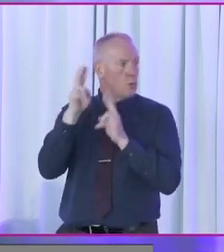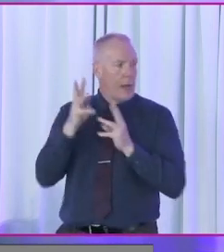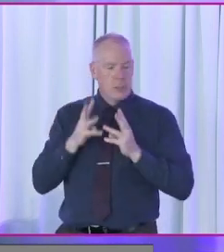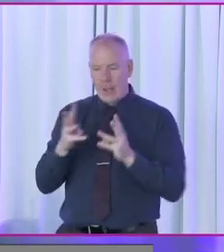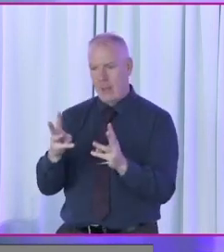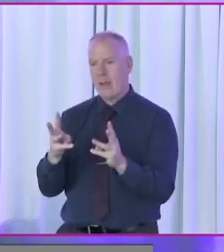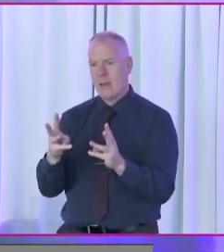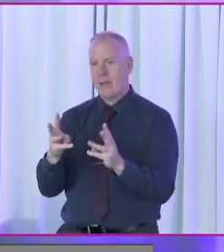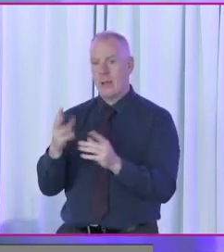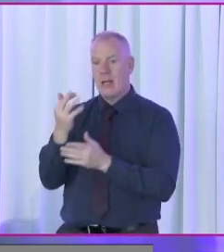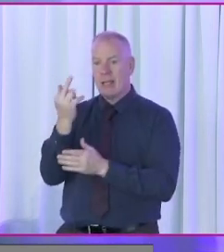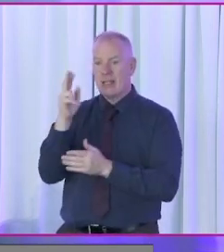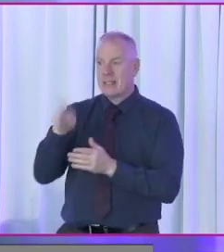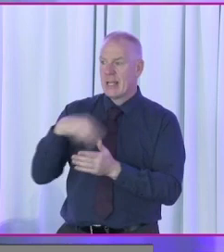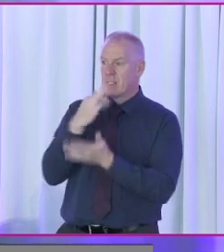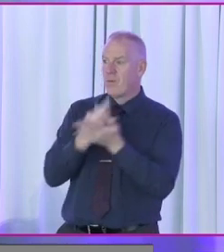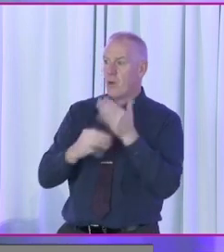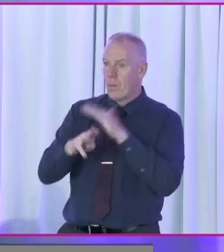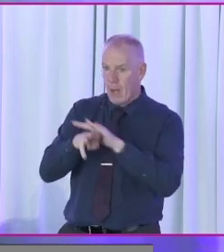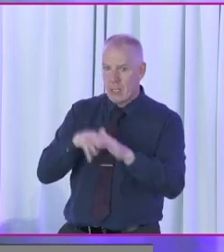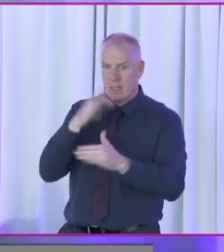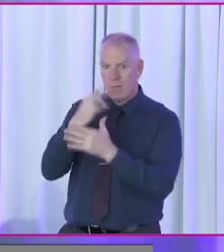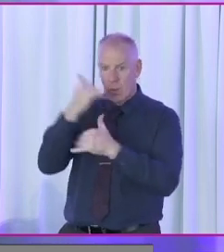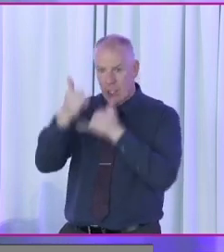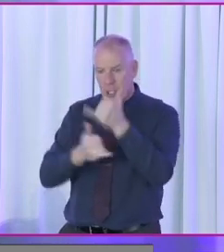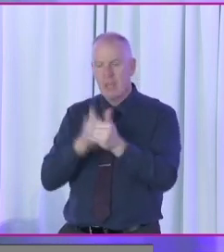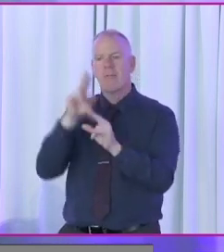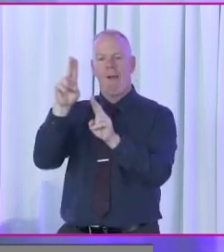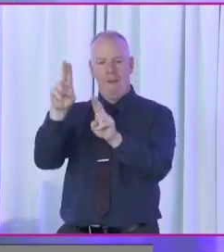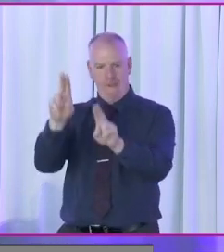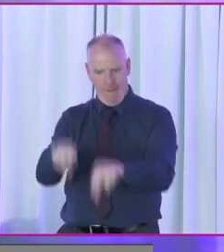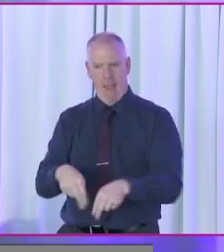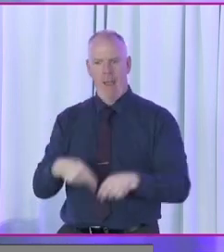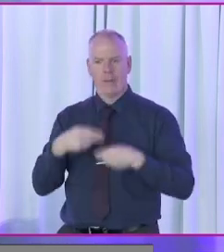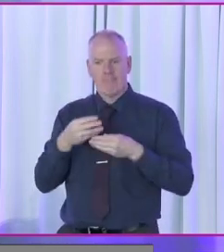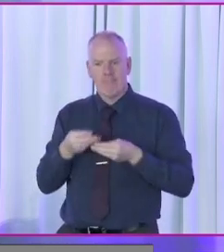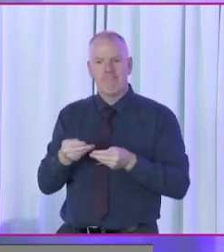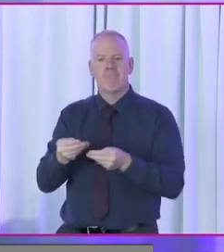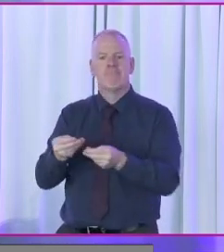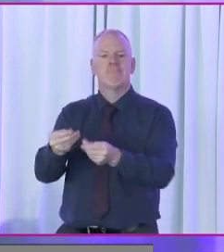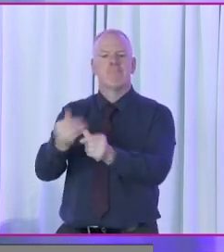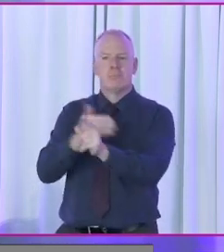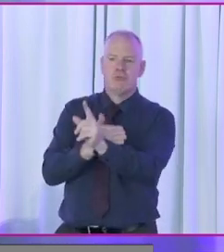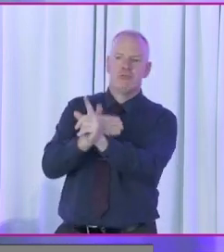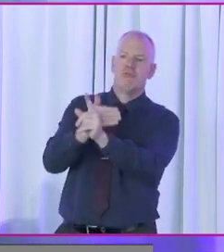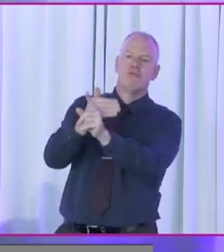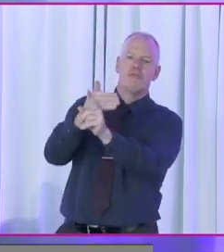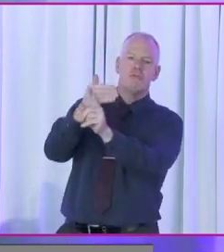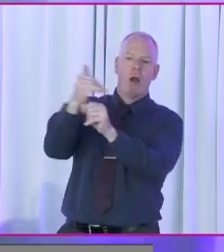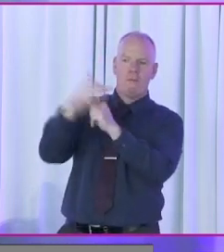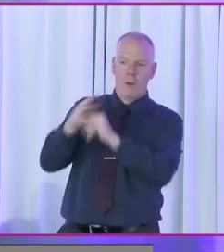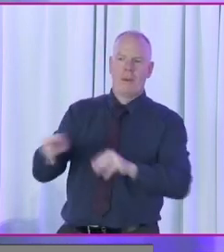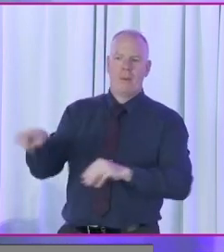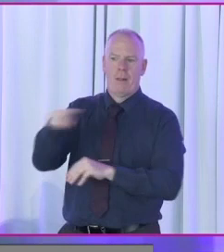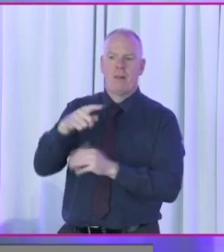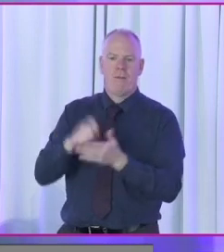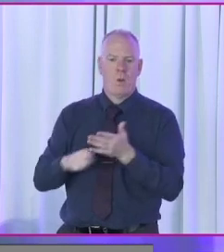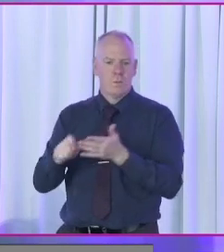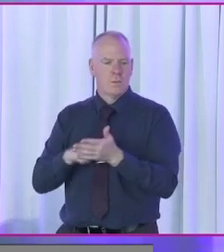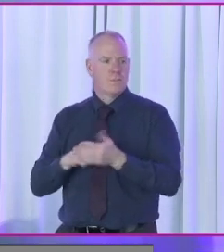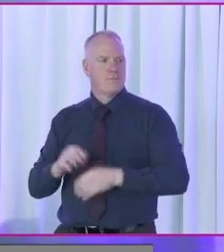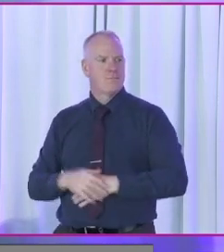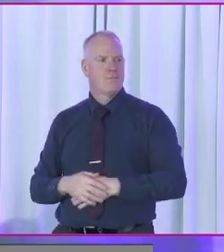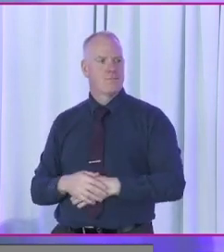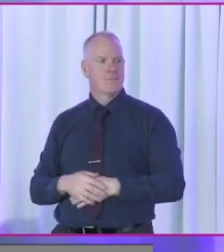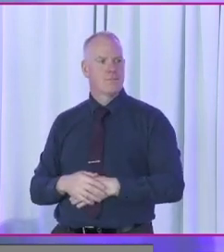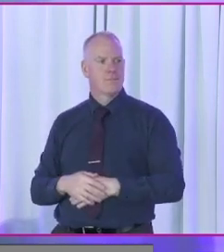in the months and years ahead, we can, as I said, make a very real difference to people's lives. I should